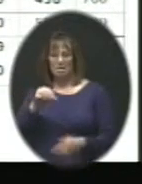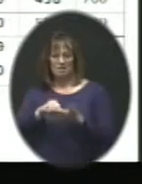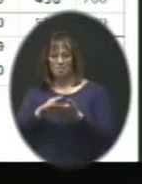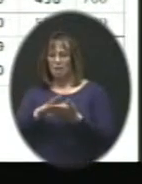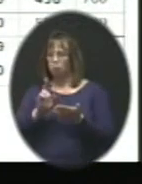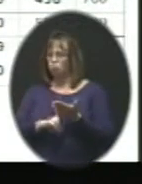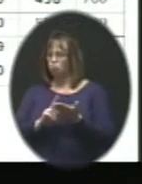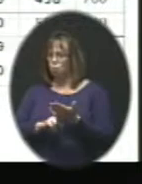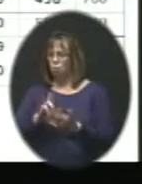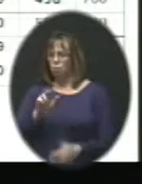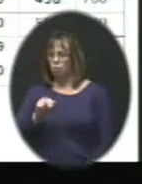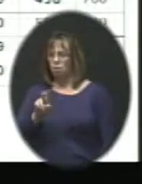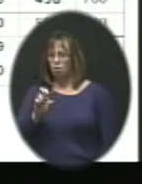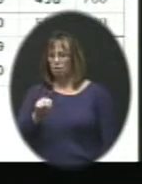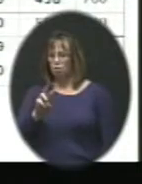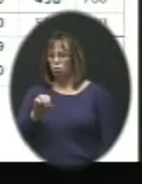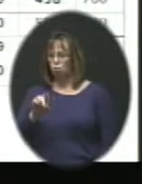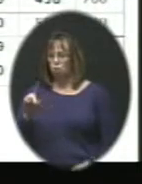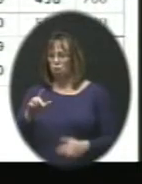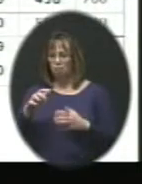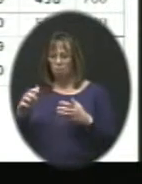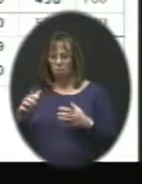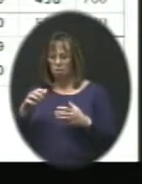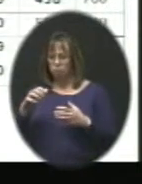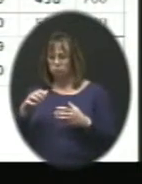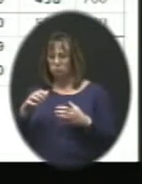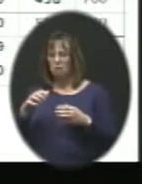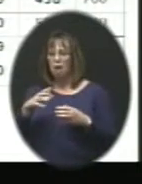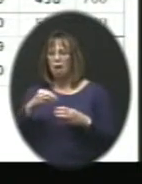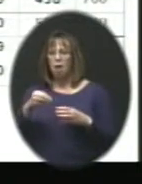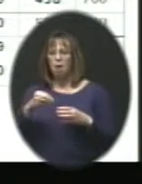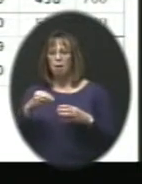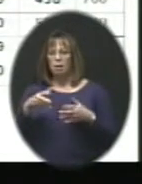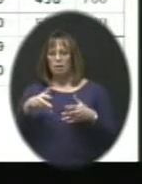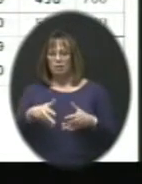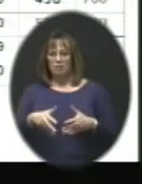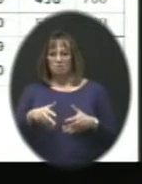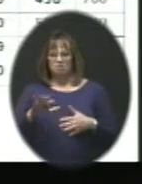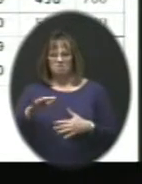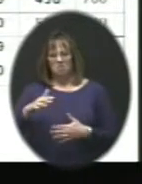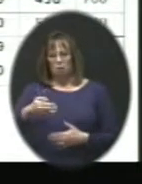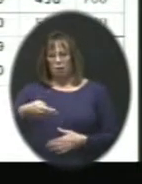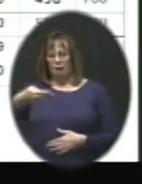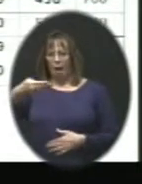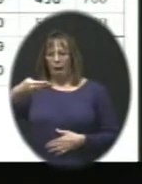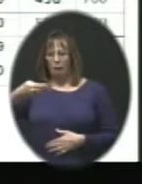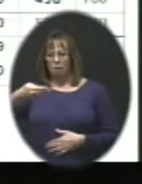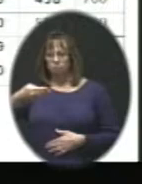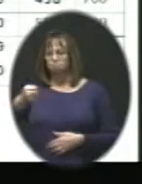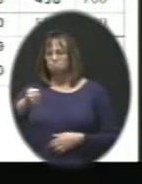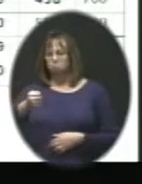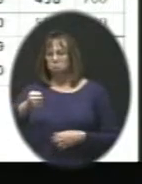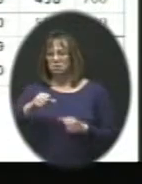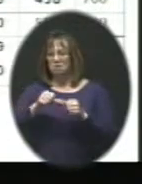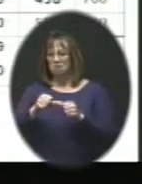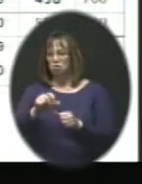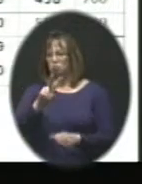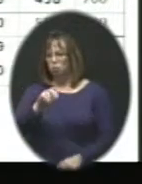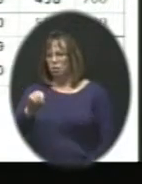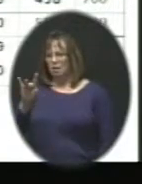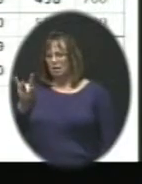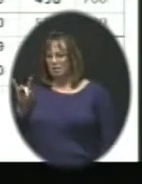enrollment at Ravenwood tremendously. And, in fact, leaves it fairly high. Going out again to 2018,